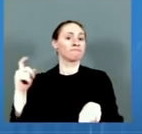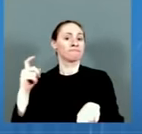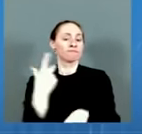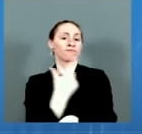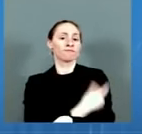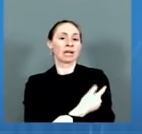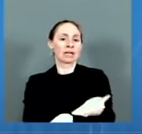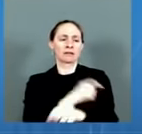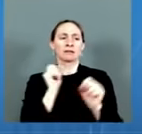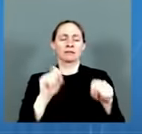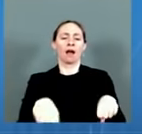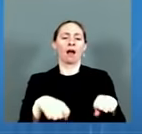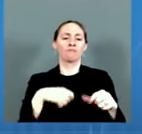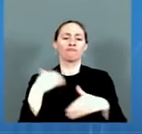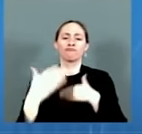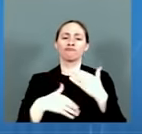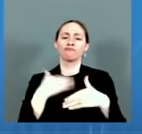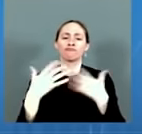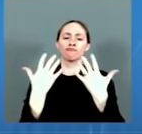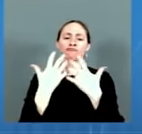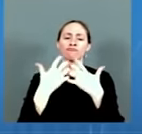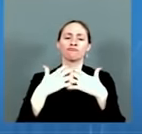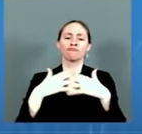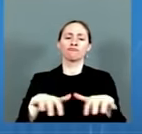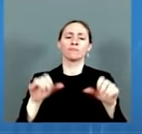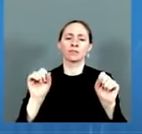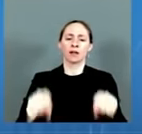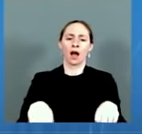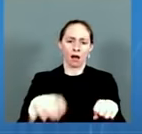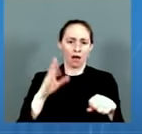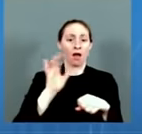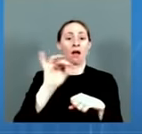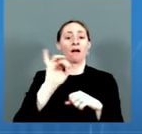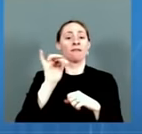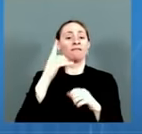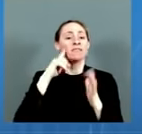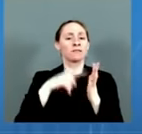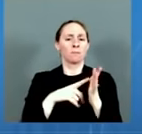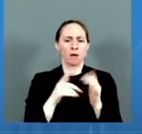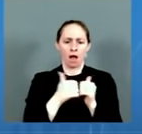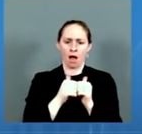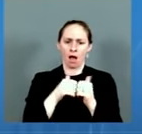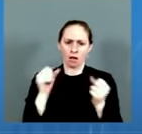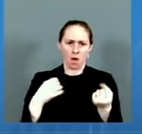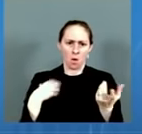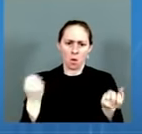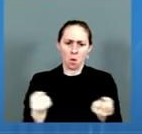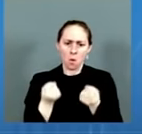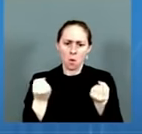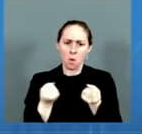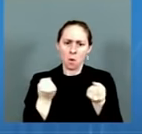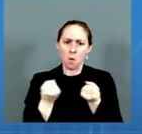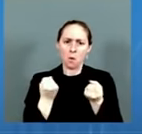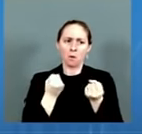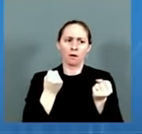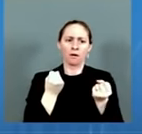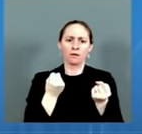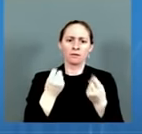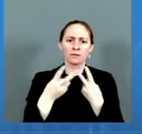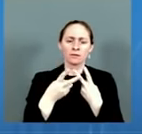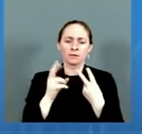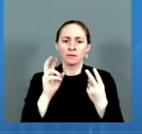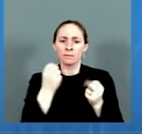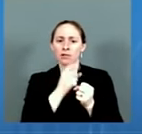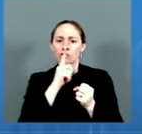storage in various countries, set up field hospitals, train health workers, build data systems, and support